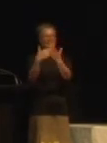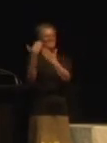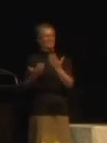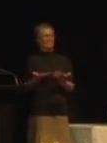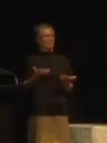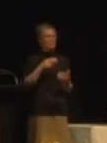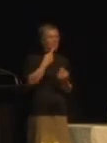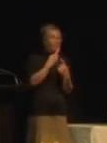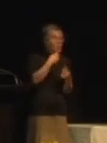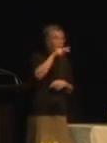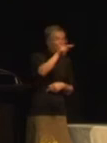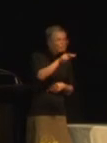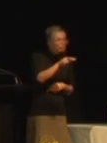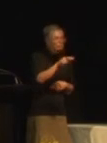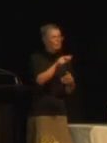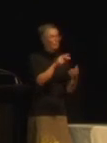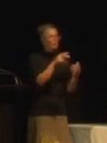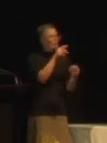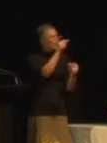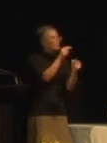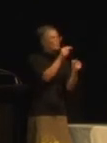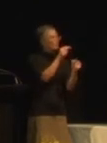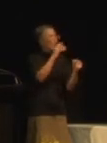and there wasn't the interpretation available.